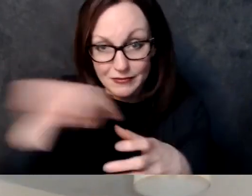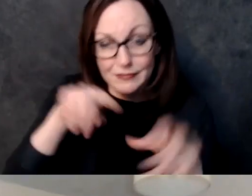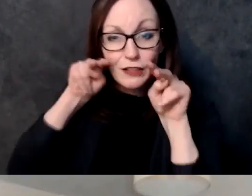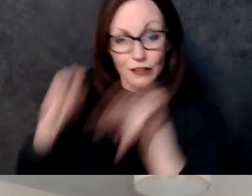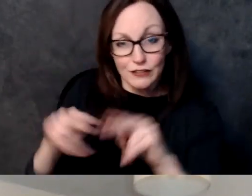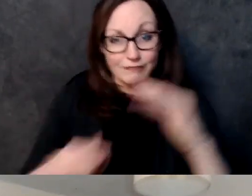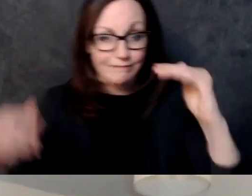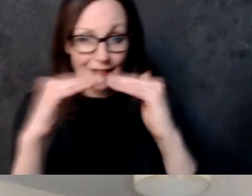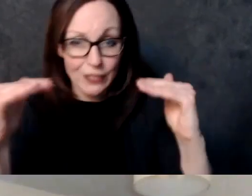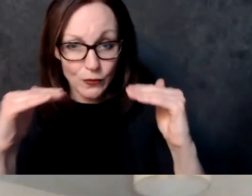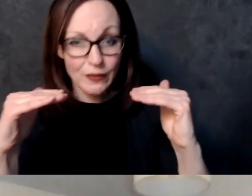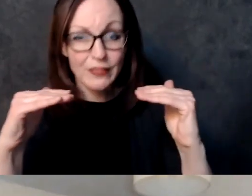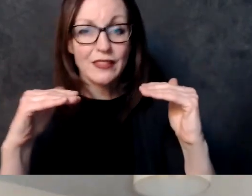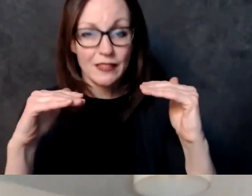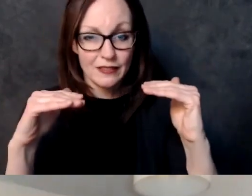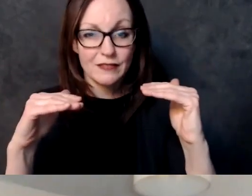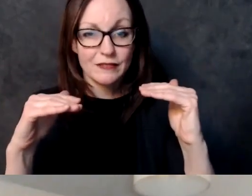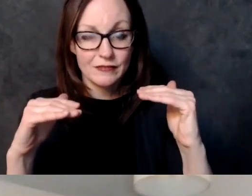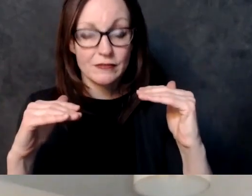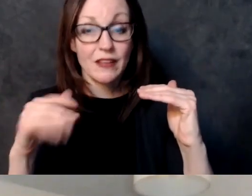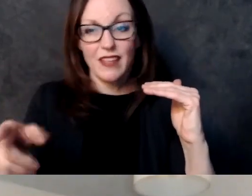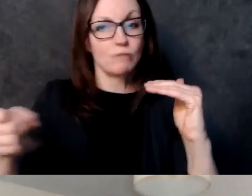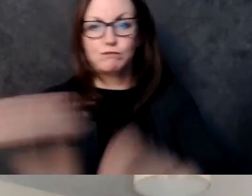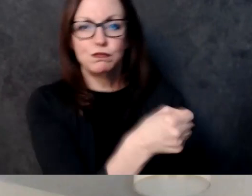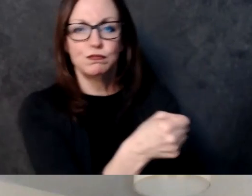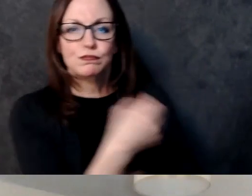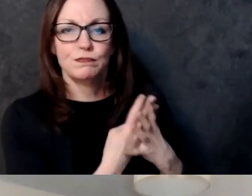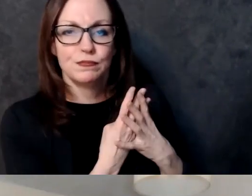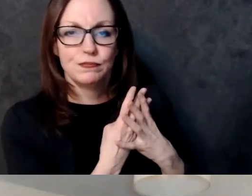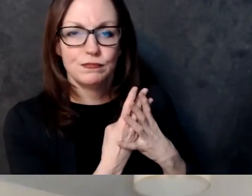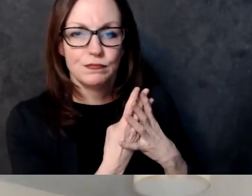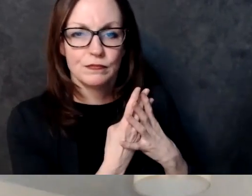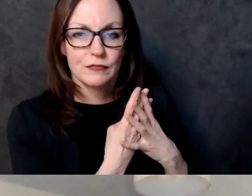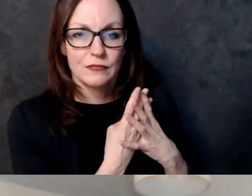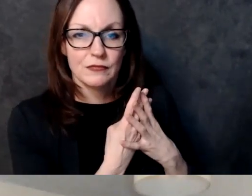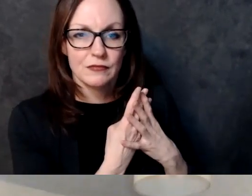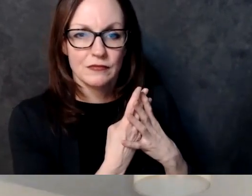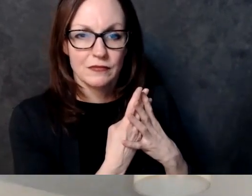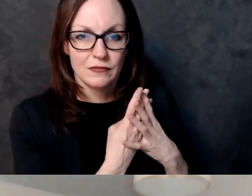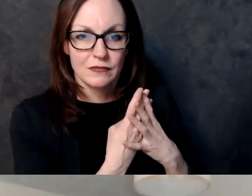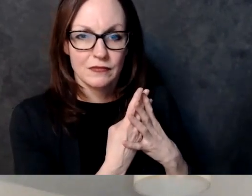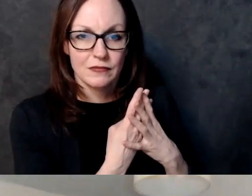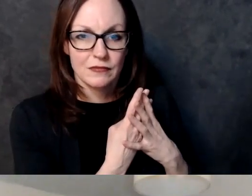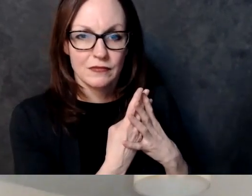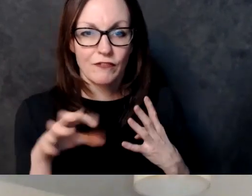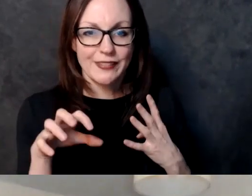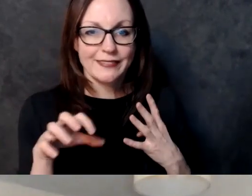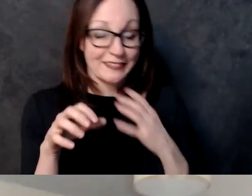are you know it's the same so um yeah for sure uh yeah without hesitation